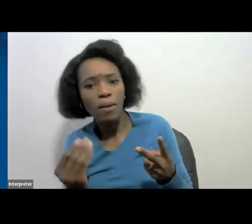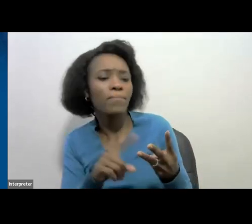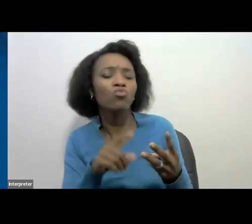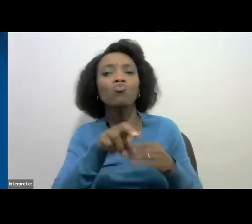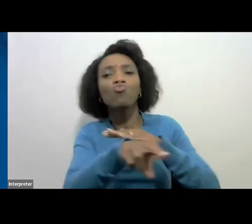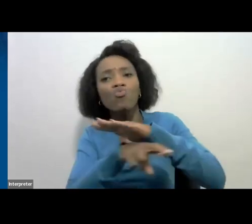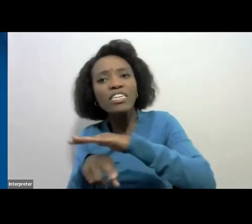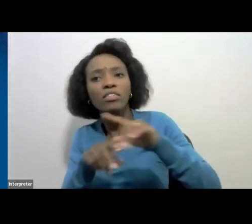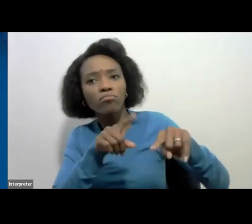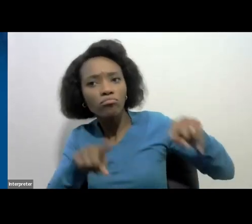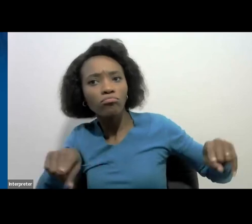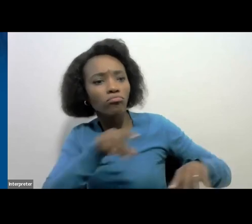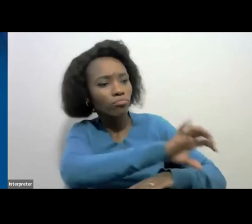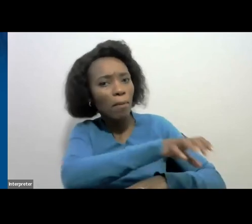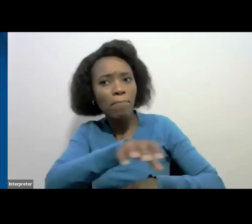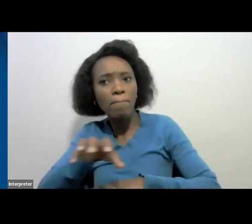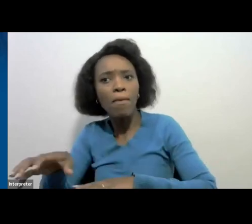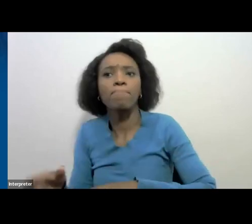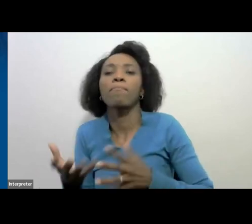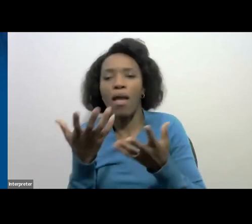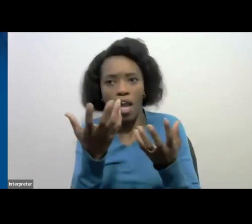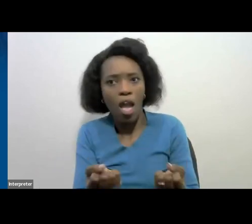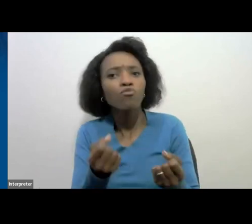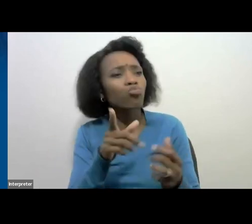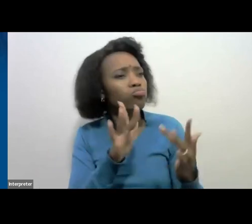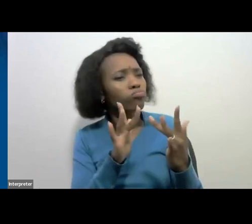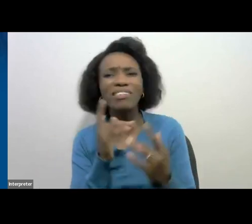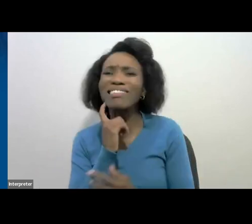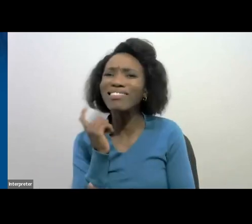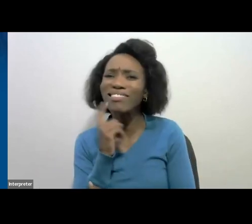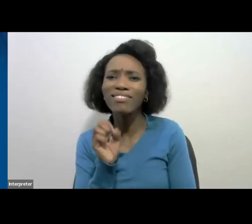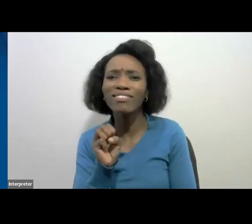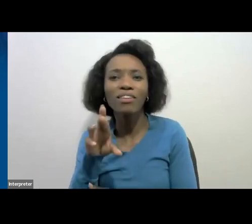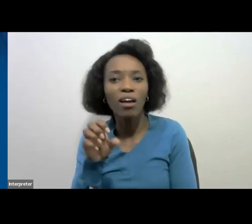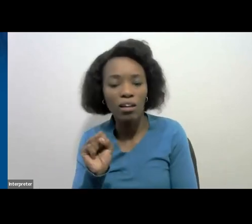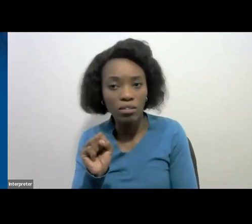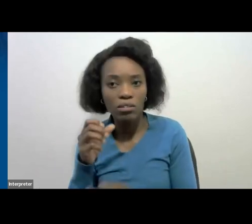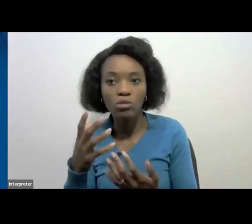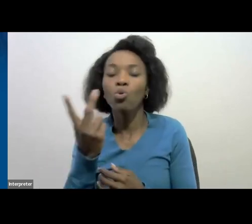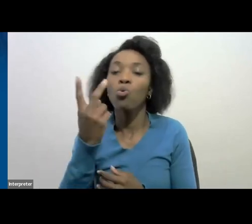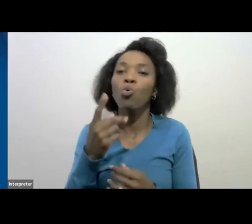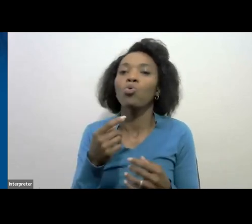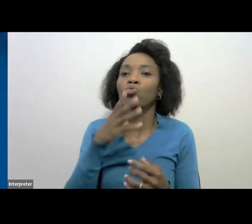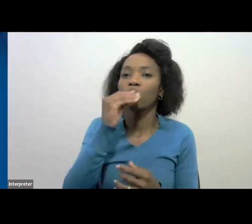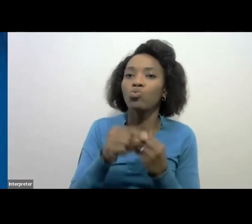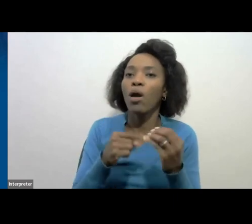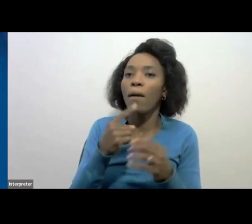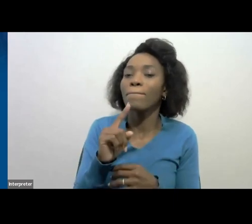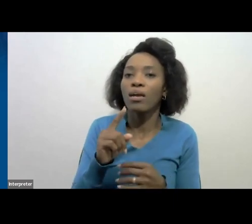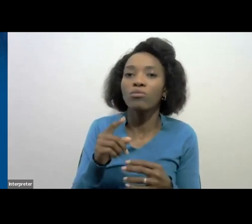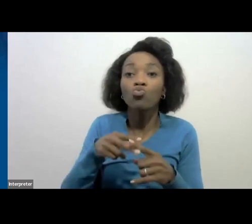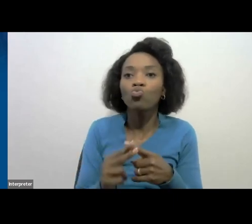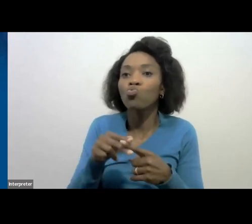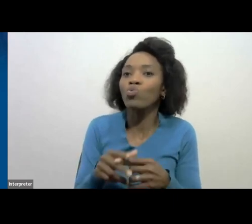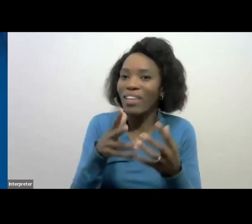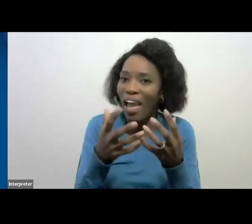that it is easy for you to be in contact with us he spoke about mechanism that is there for